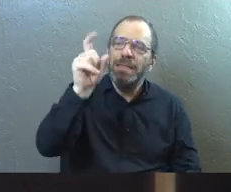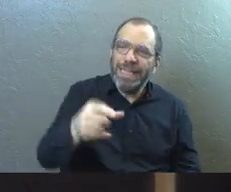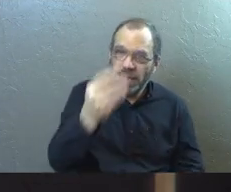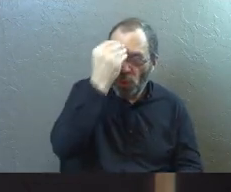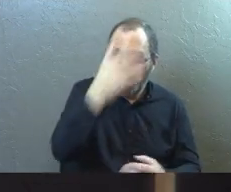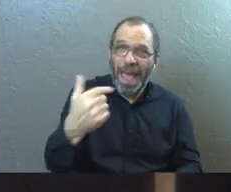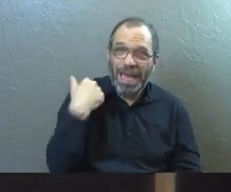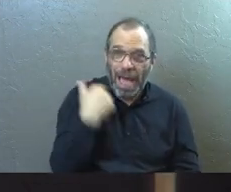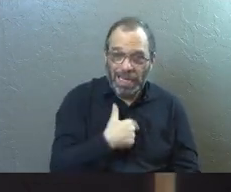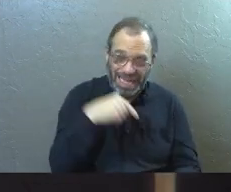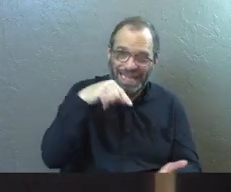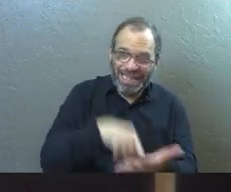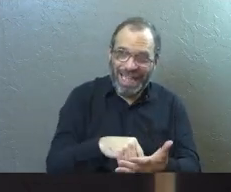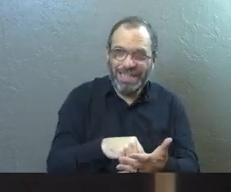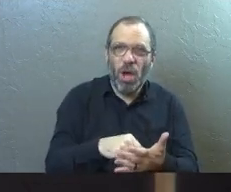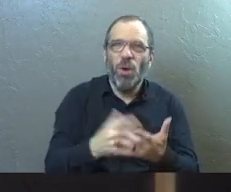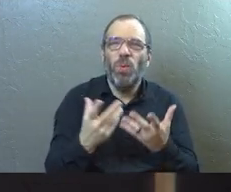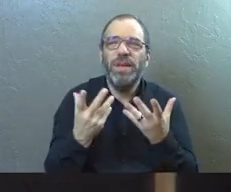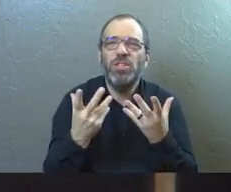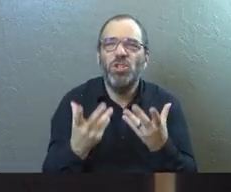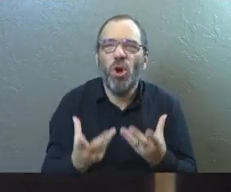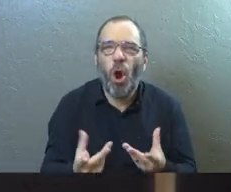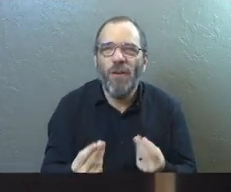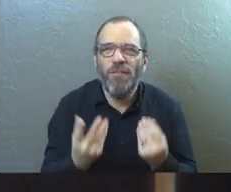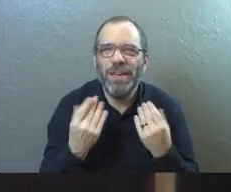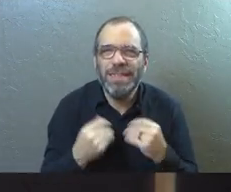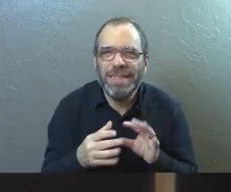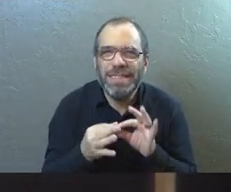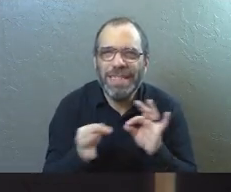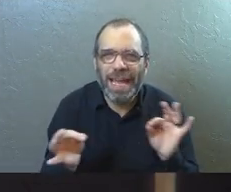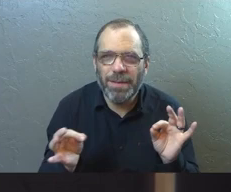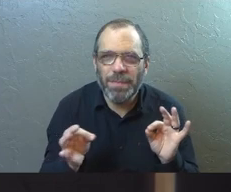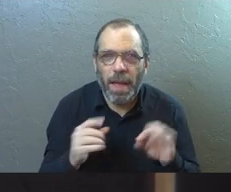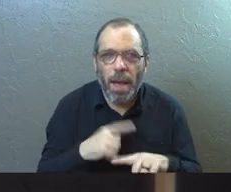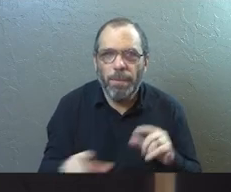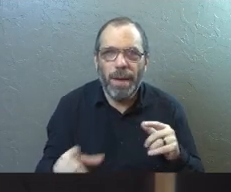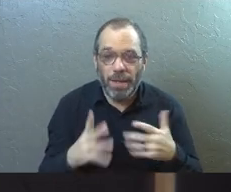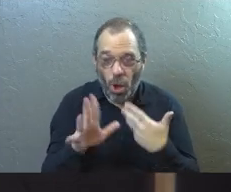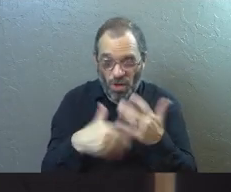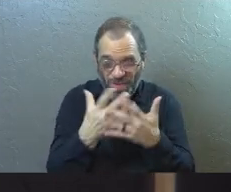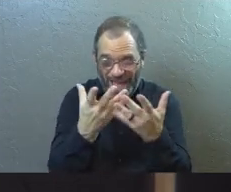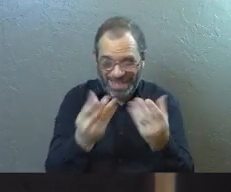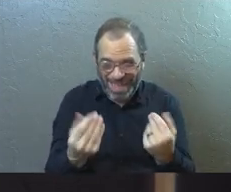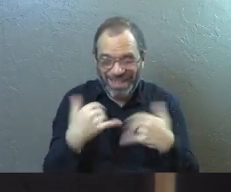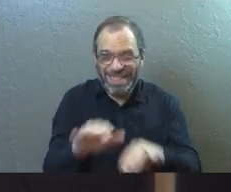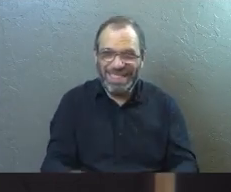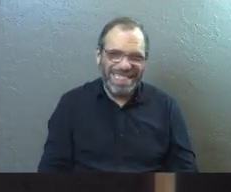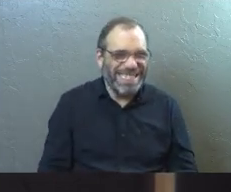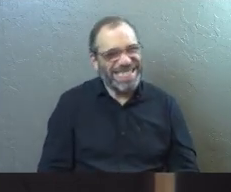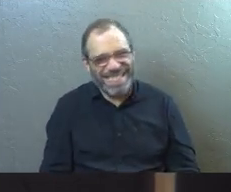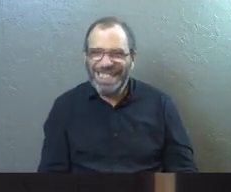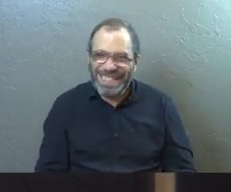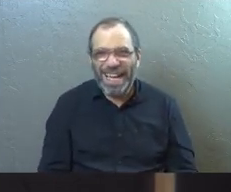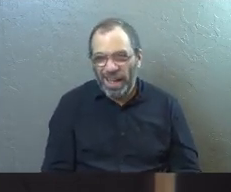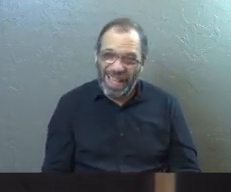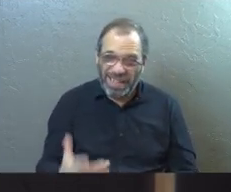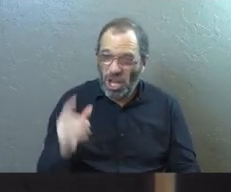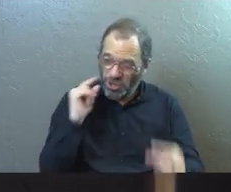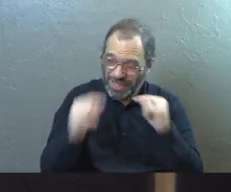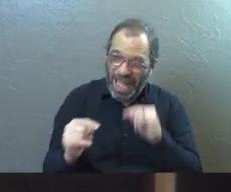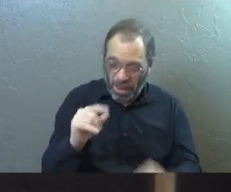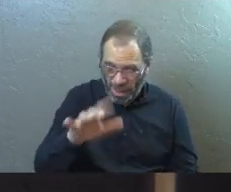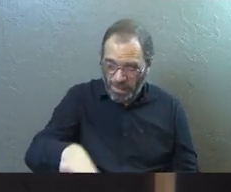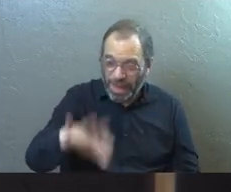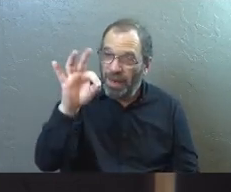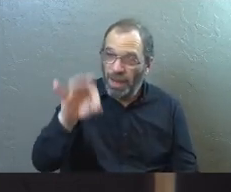they need to obey us in this, we soften it, don't we? But all the softness is still like, I still need you to pick up your towel off